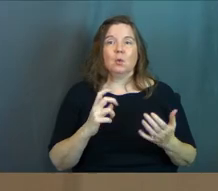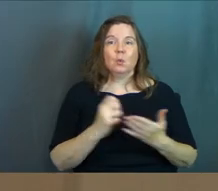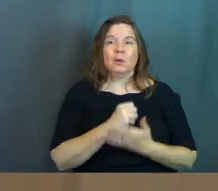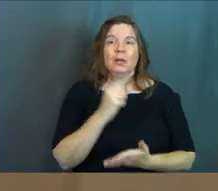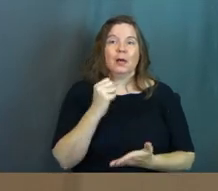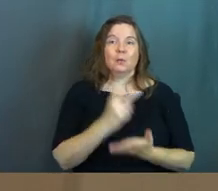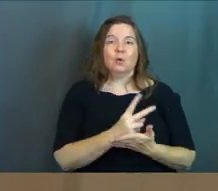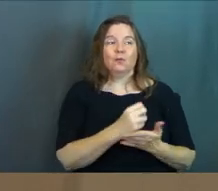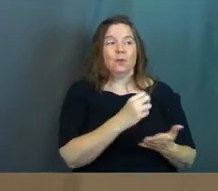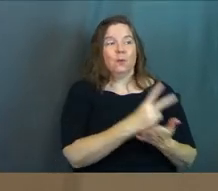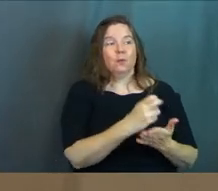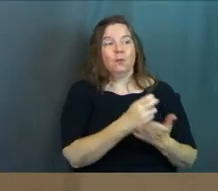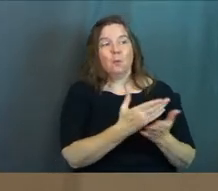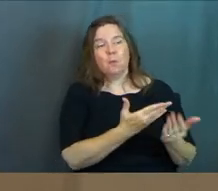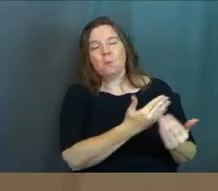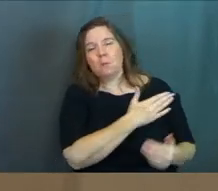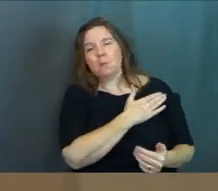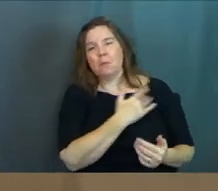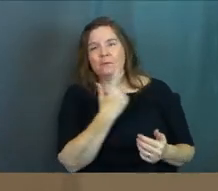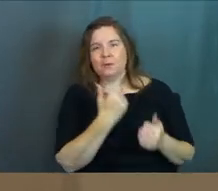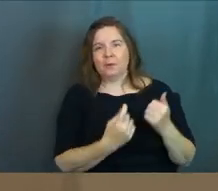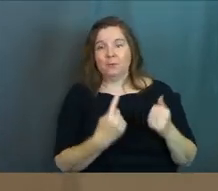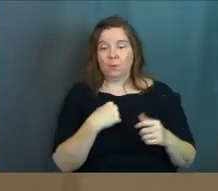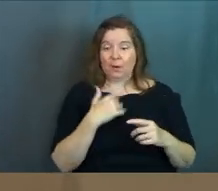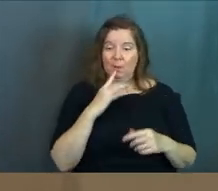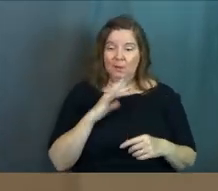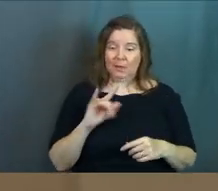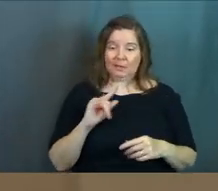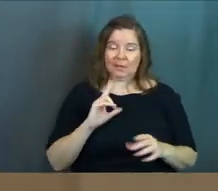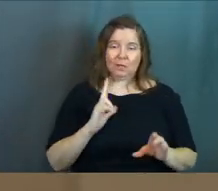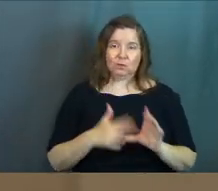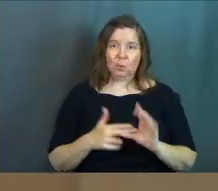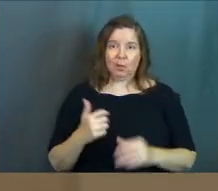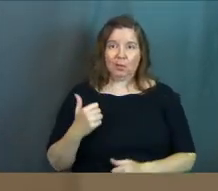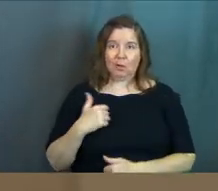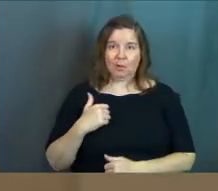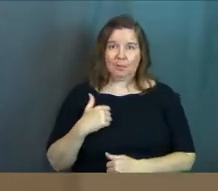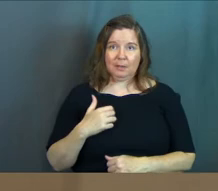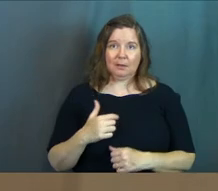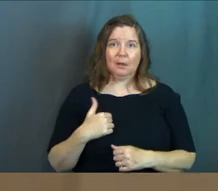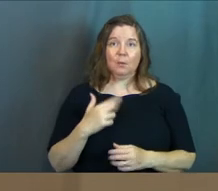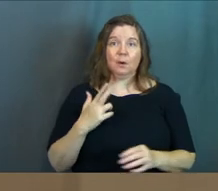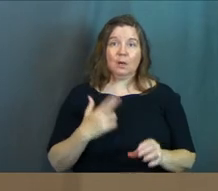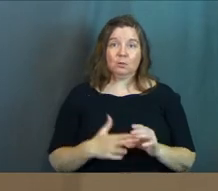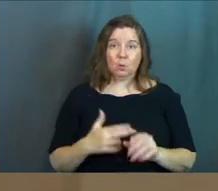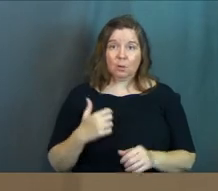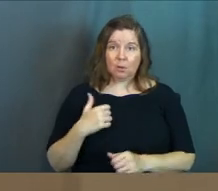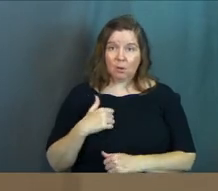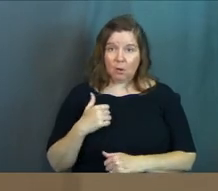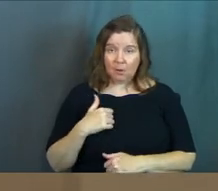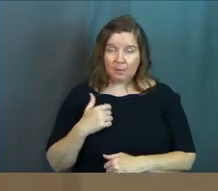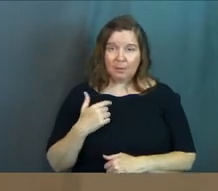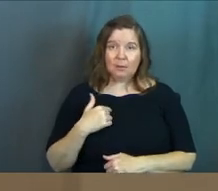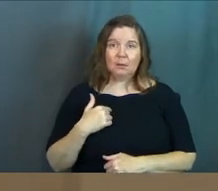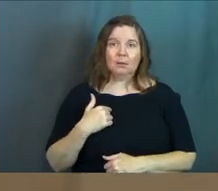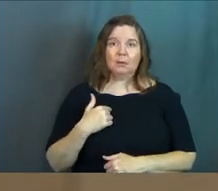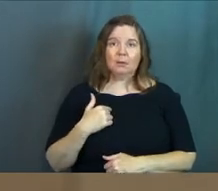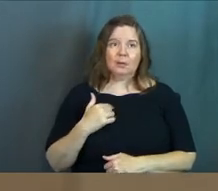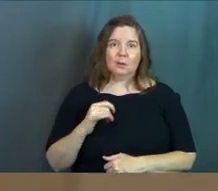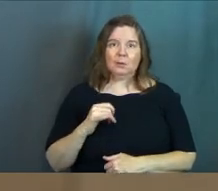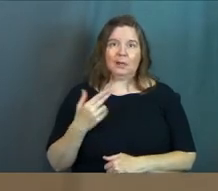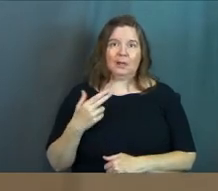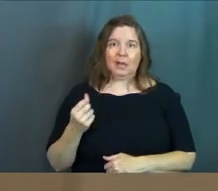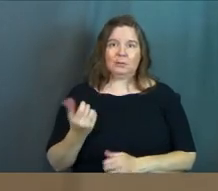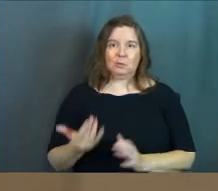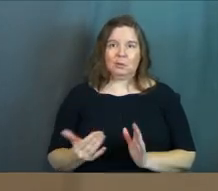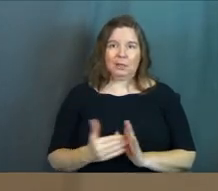approval from everyone. And when I was 18, I joined the Army. When I joined the Army, it was